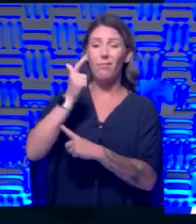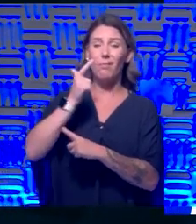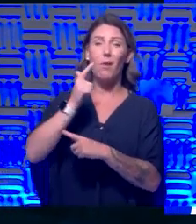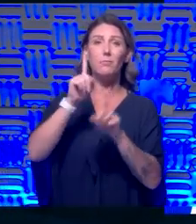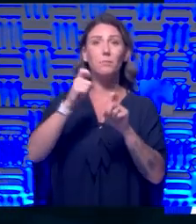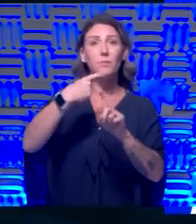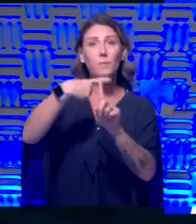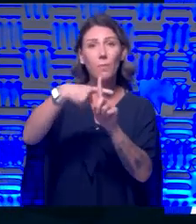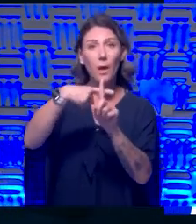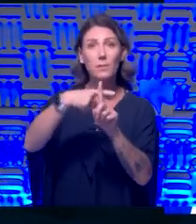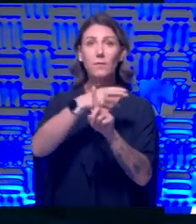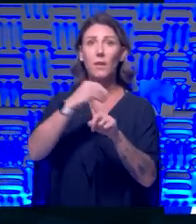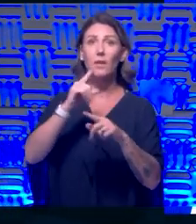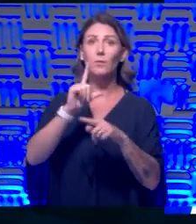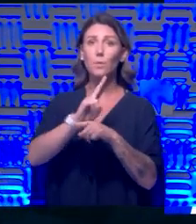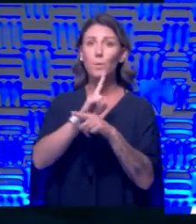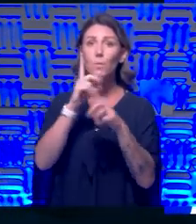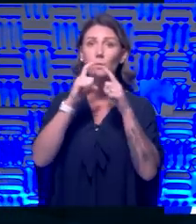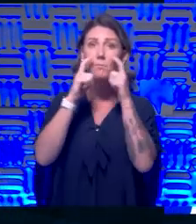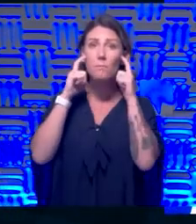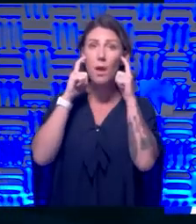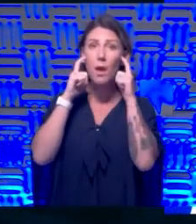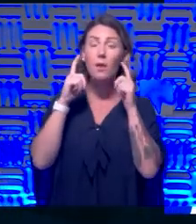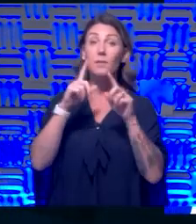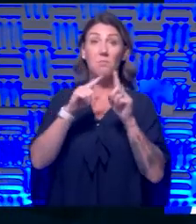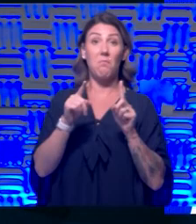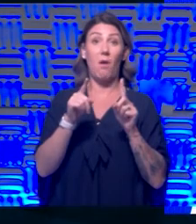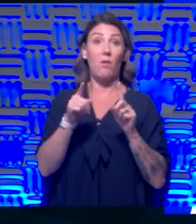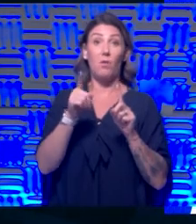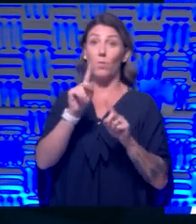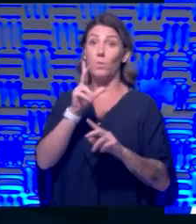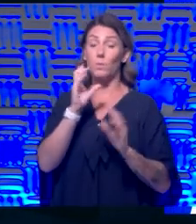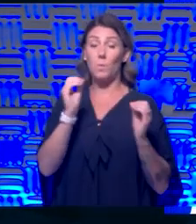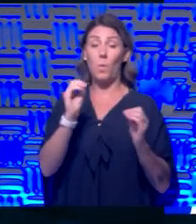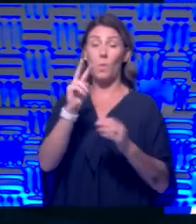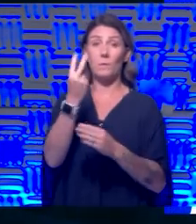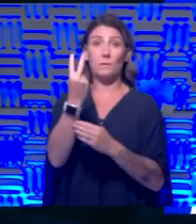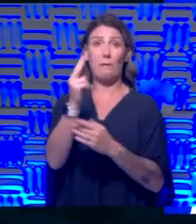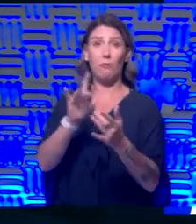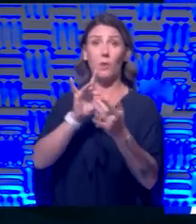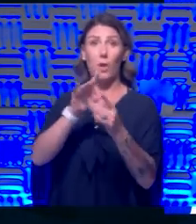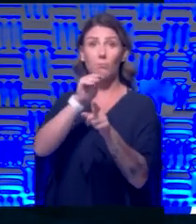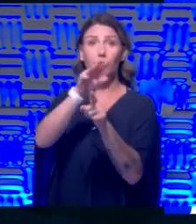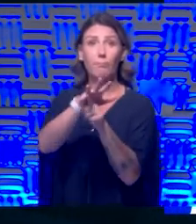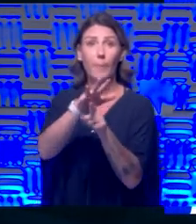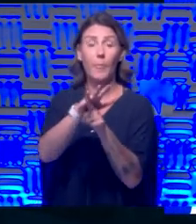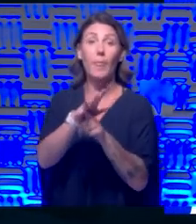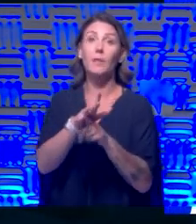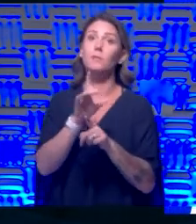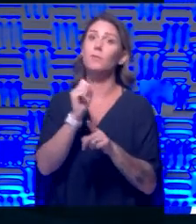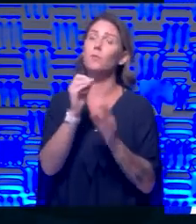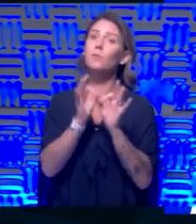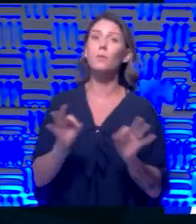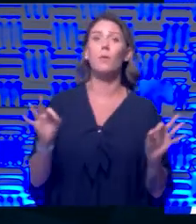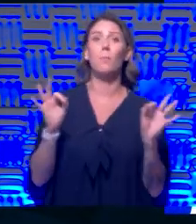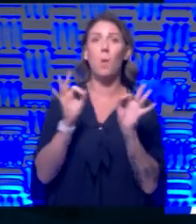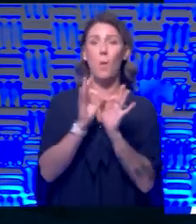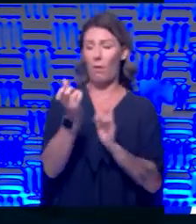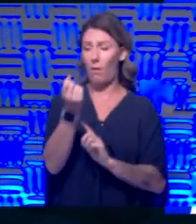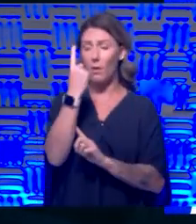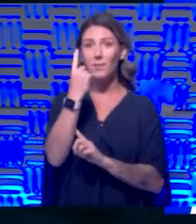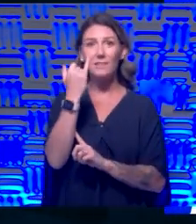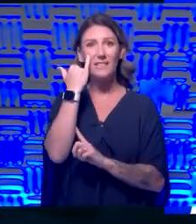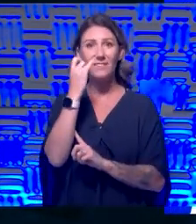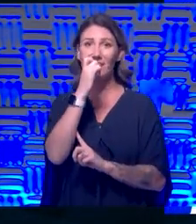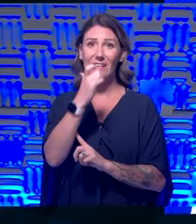contact tracing, they had not identified any secondary contact. So it is very important for people to understand that even if you're not